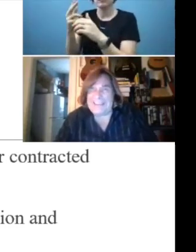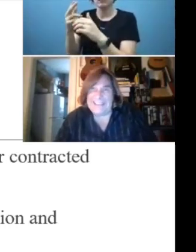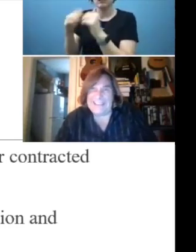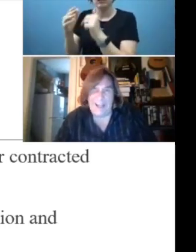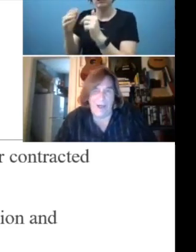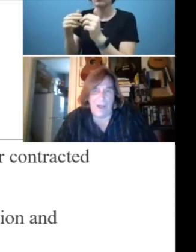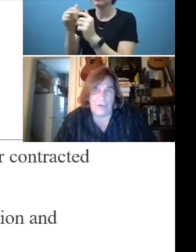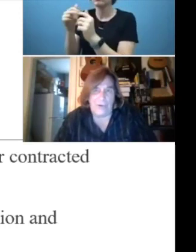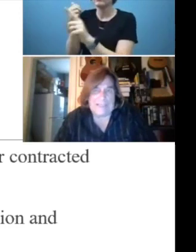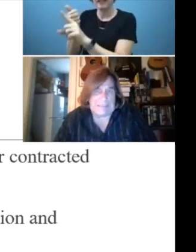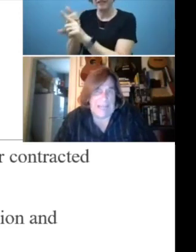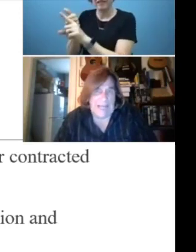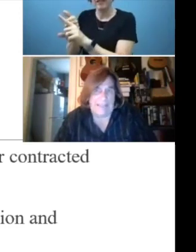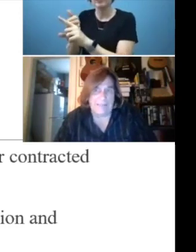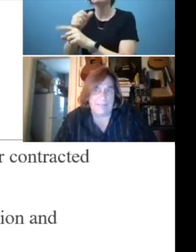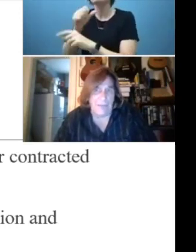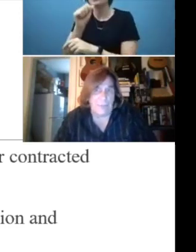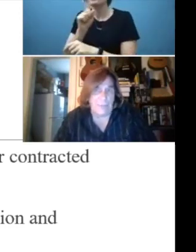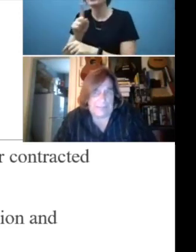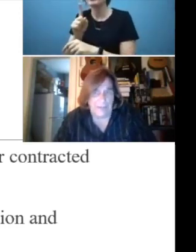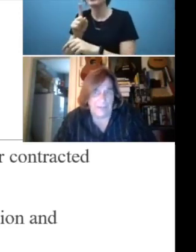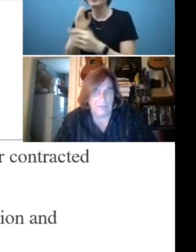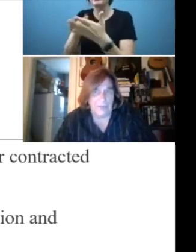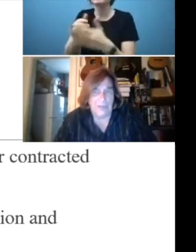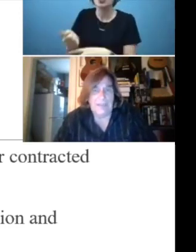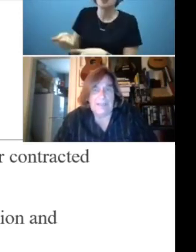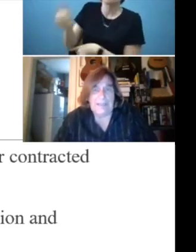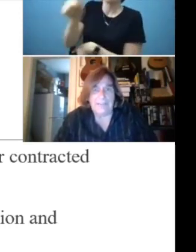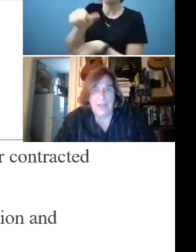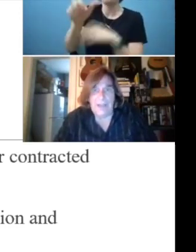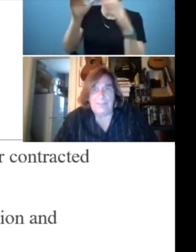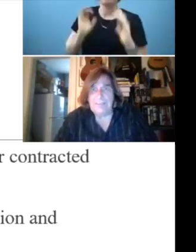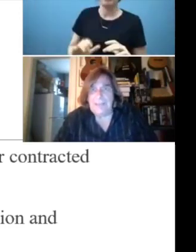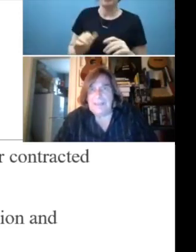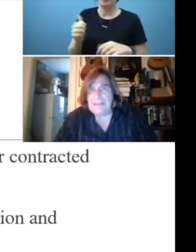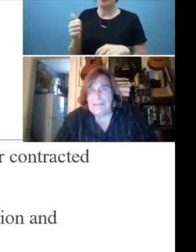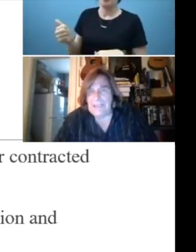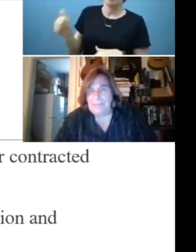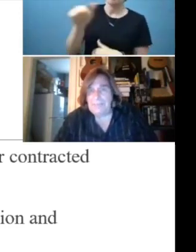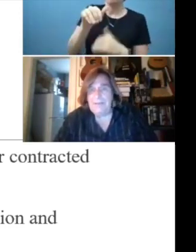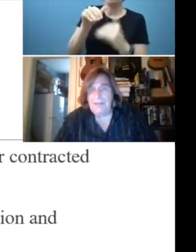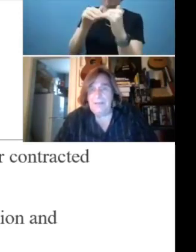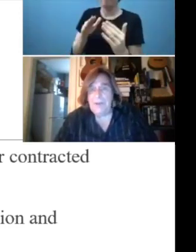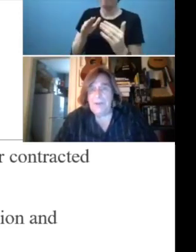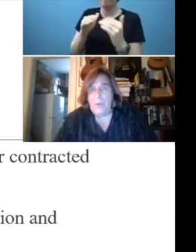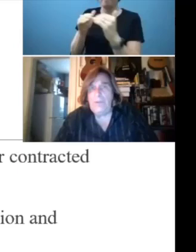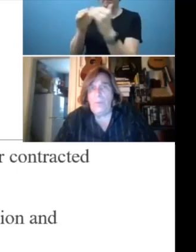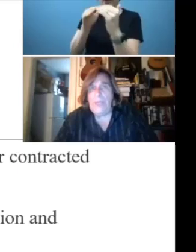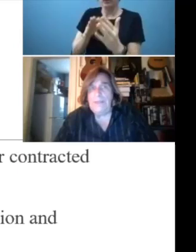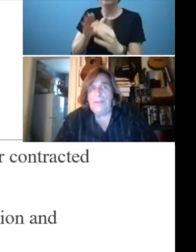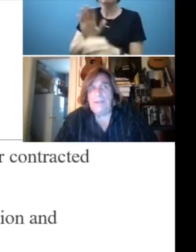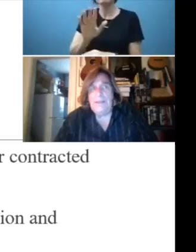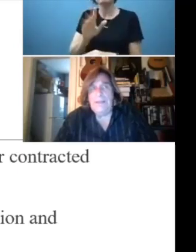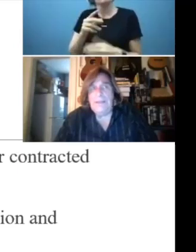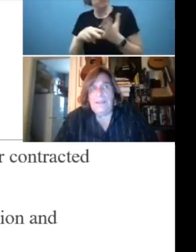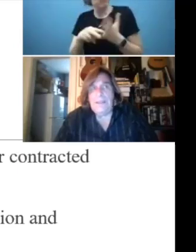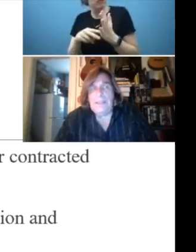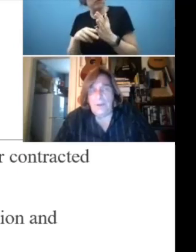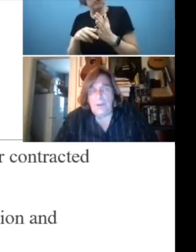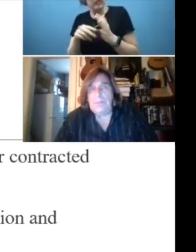as against other clients, other peers. It's not to say that it can't be done, but only when